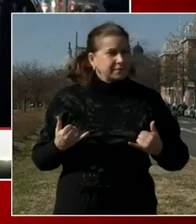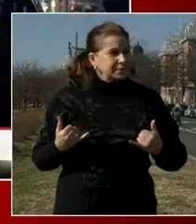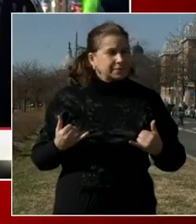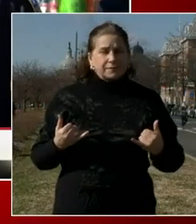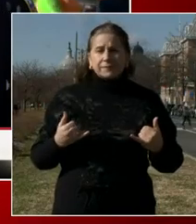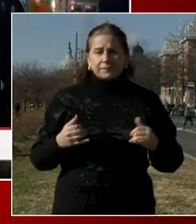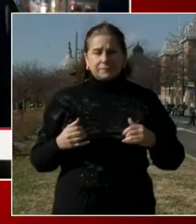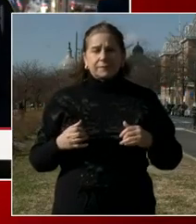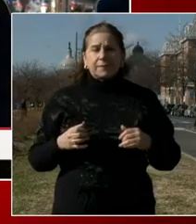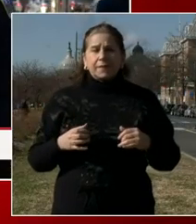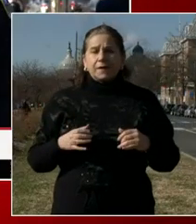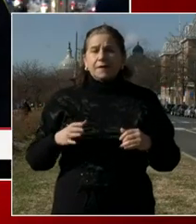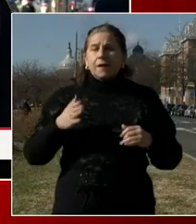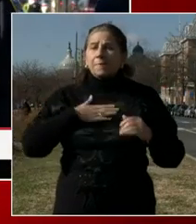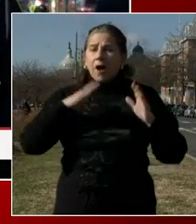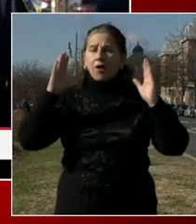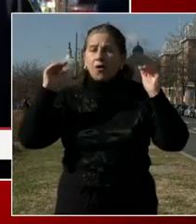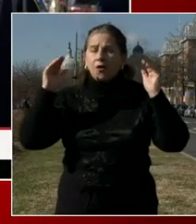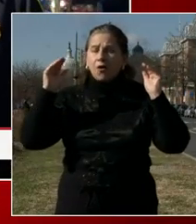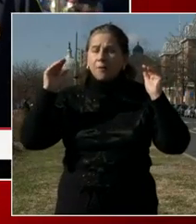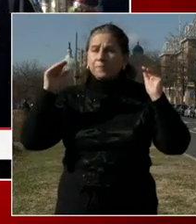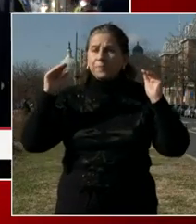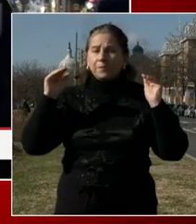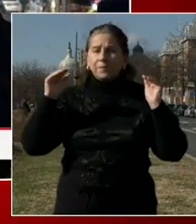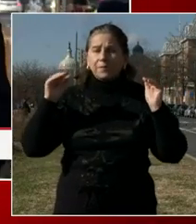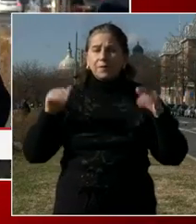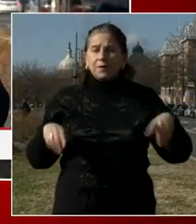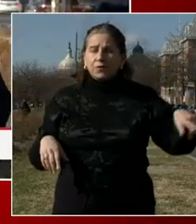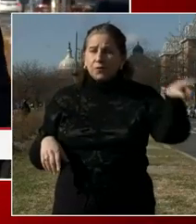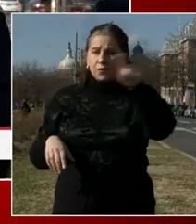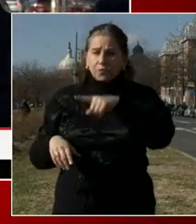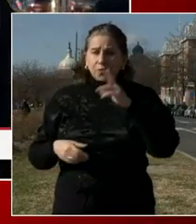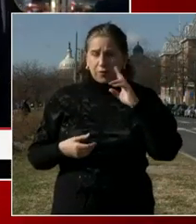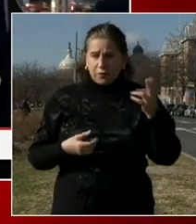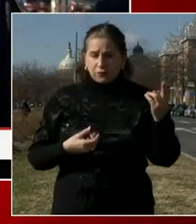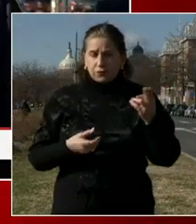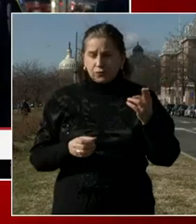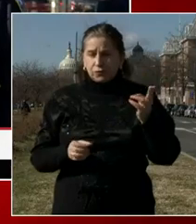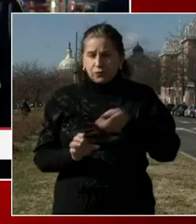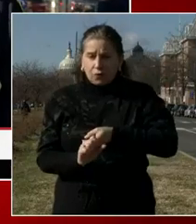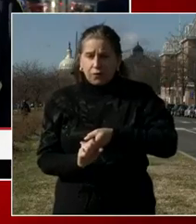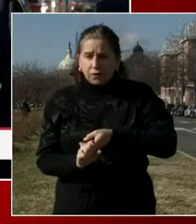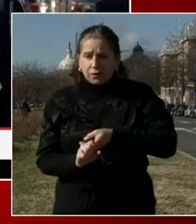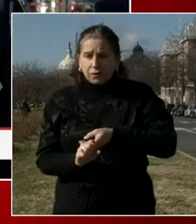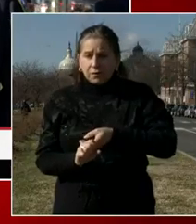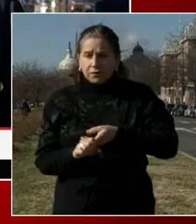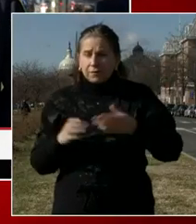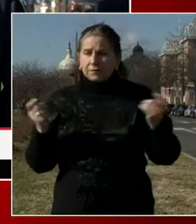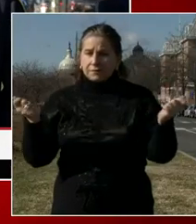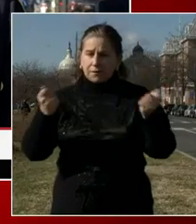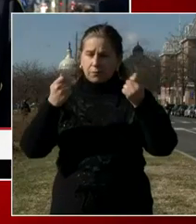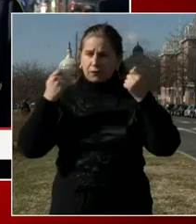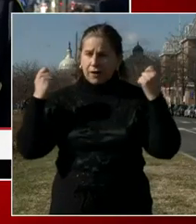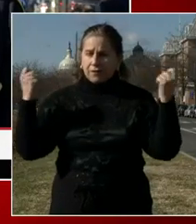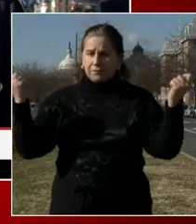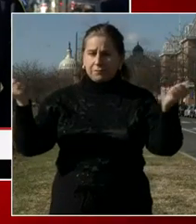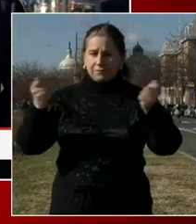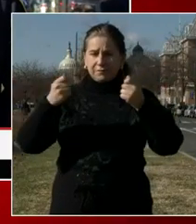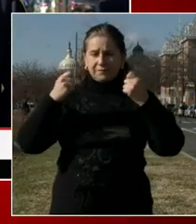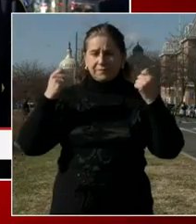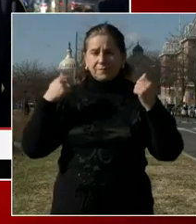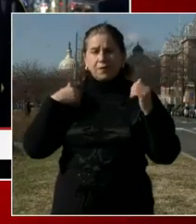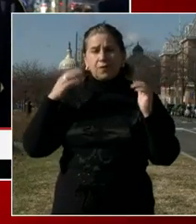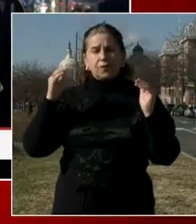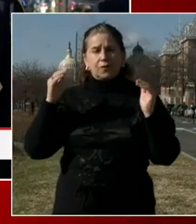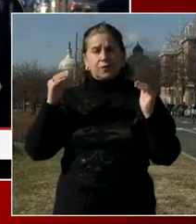that you will join us right here in Washington, D.C. to celebrate. And we hope that our